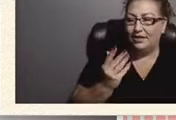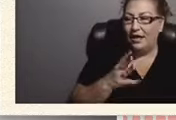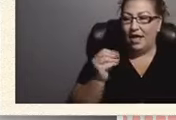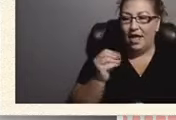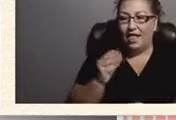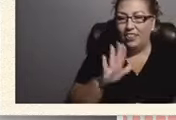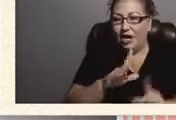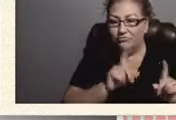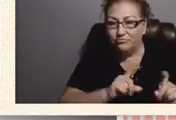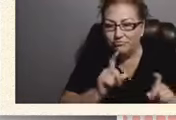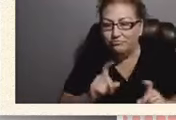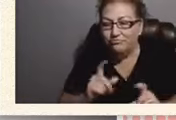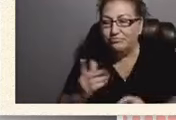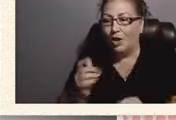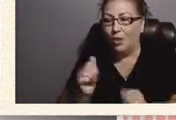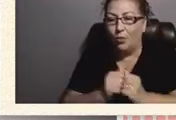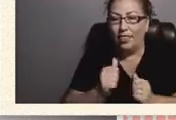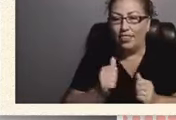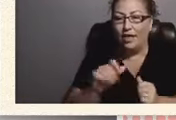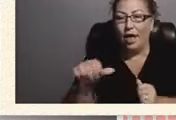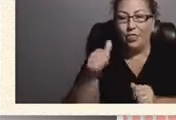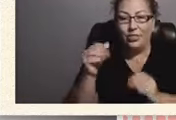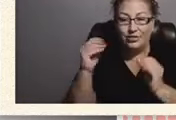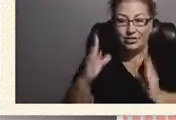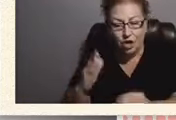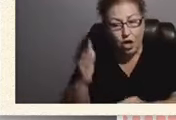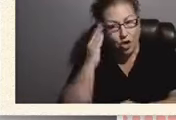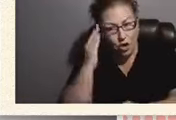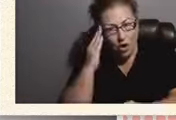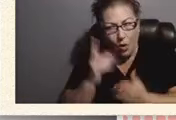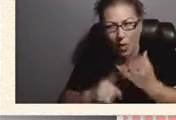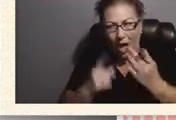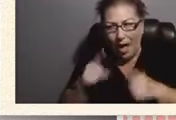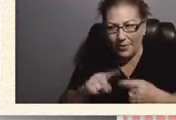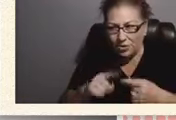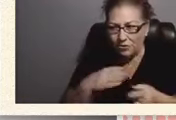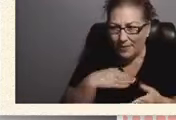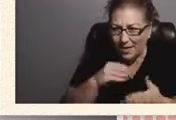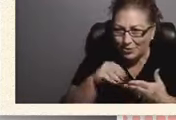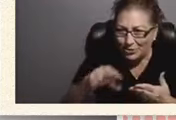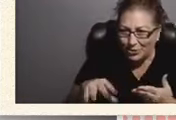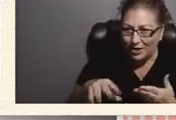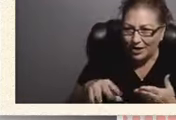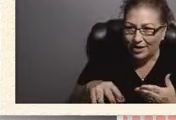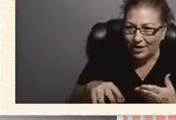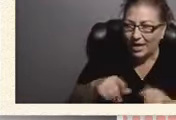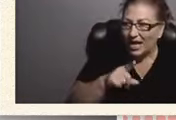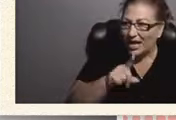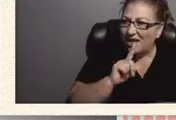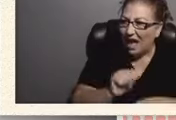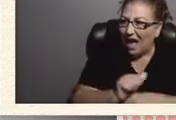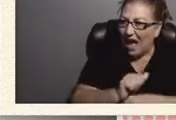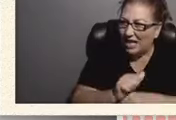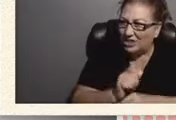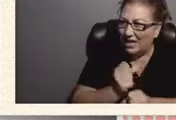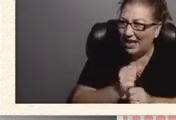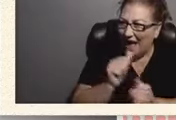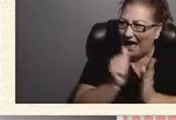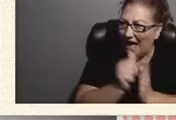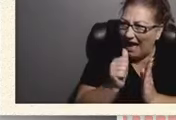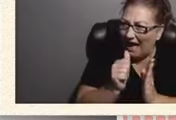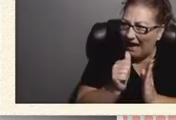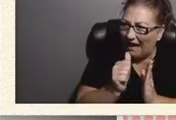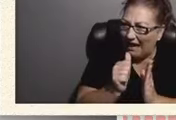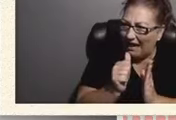with another for oh you know what happened to my student he actually get an a or he asked how